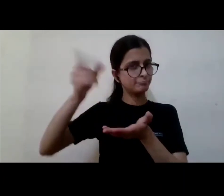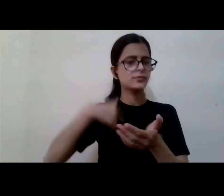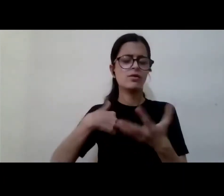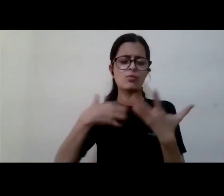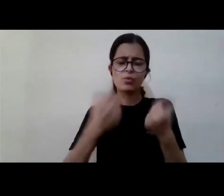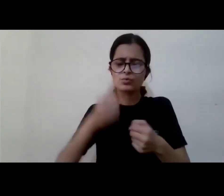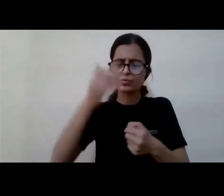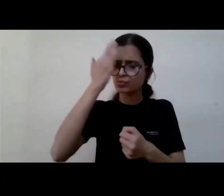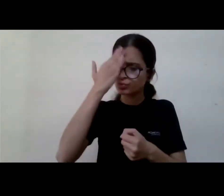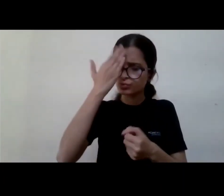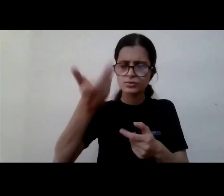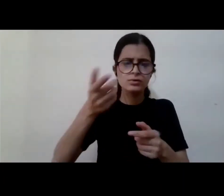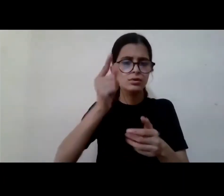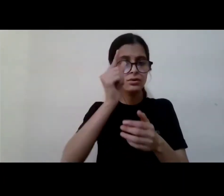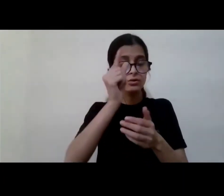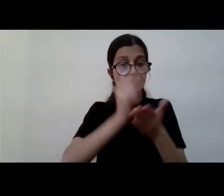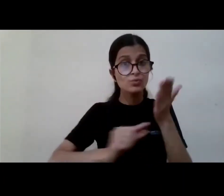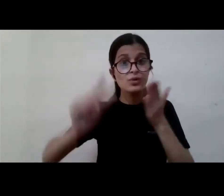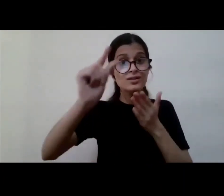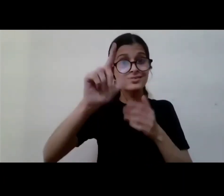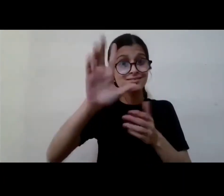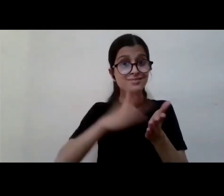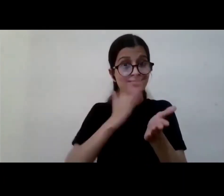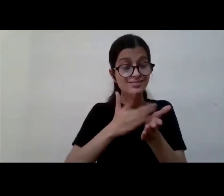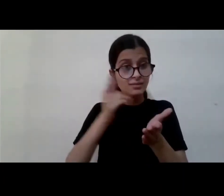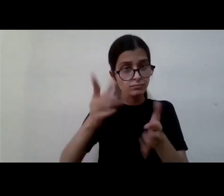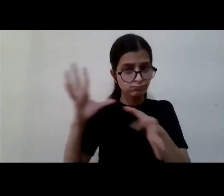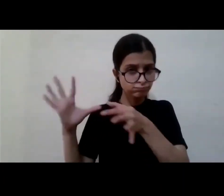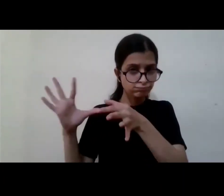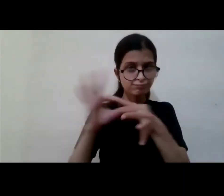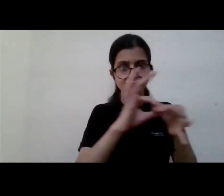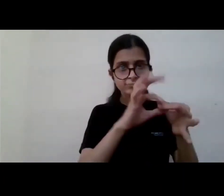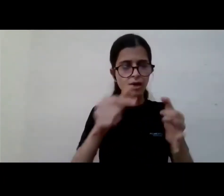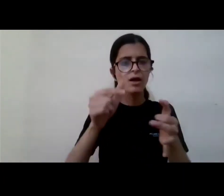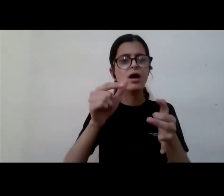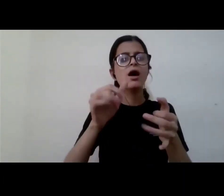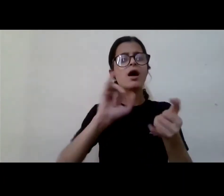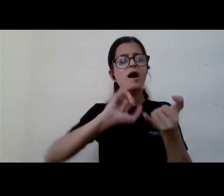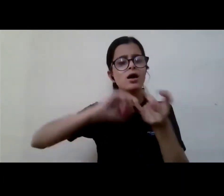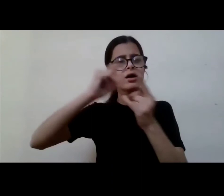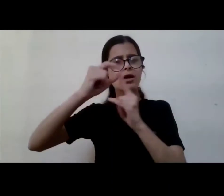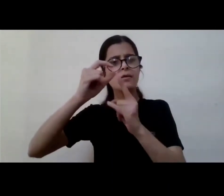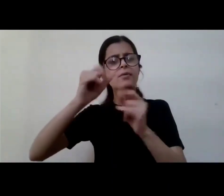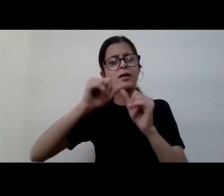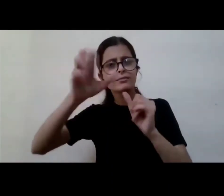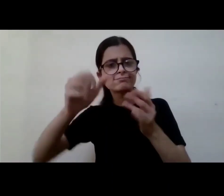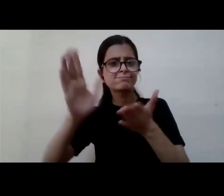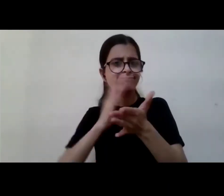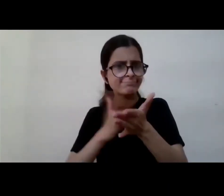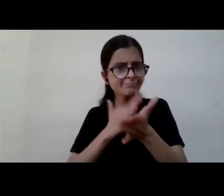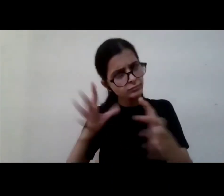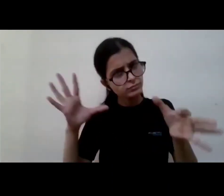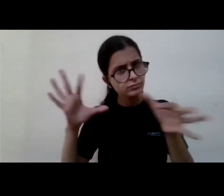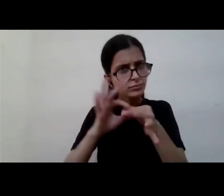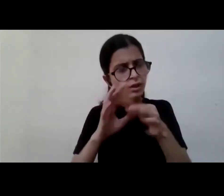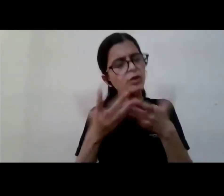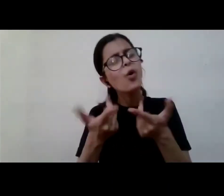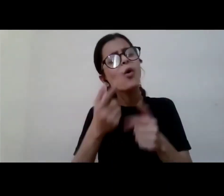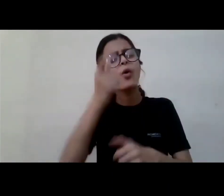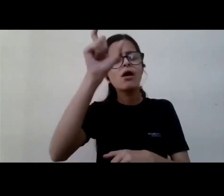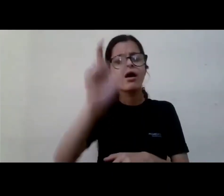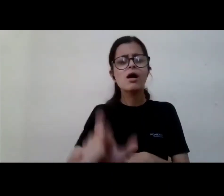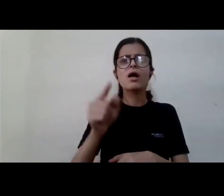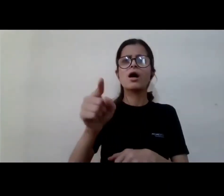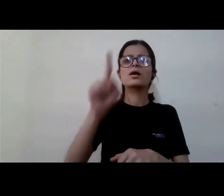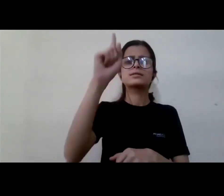the university library they can connect to with uh or individually a student